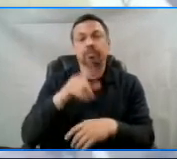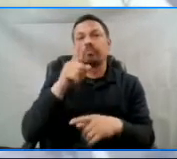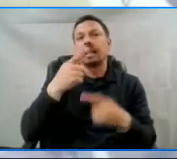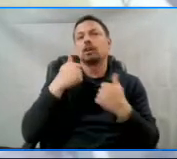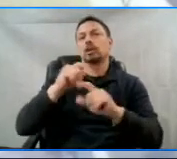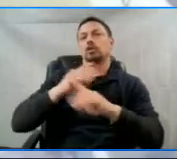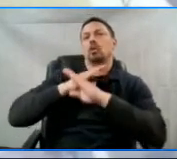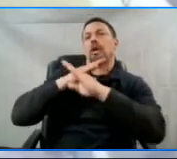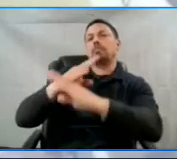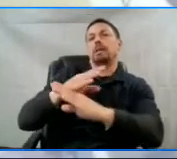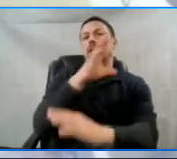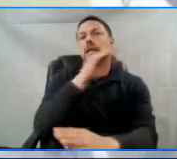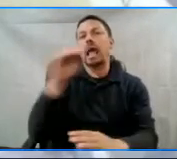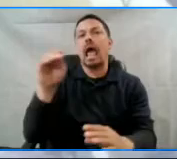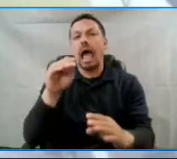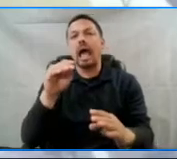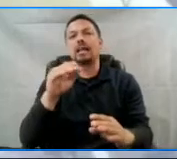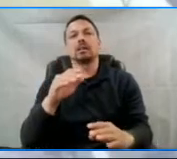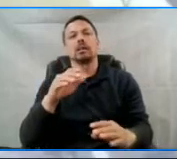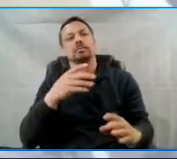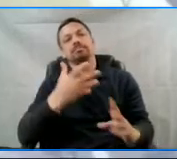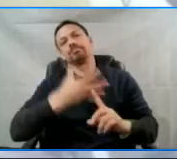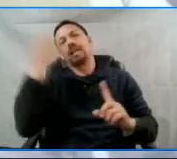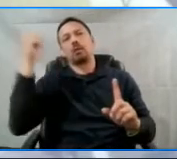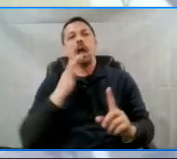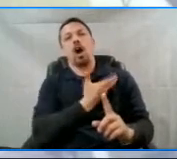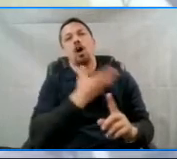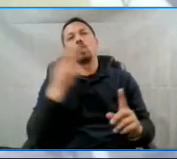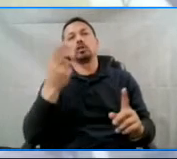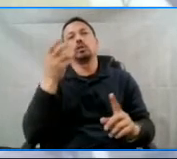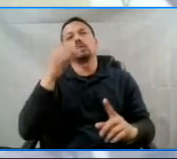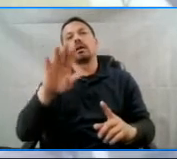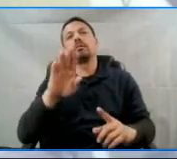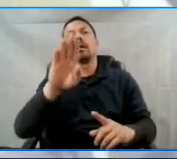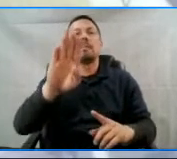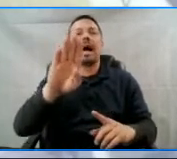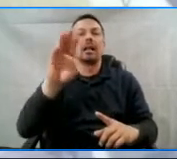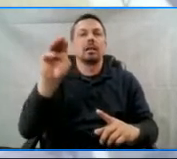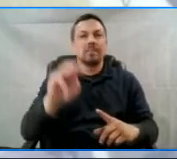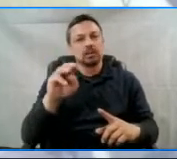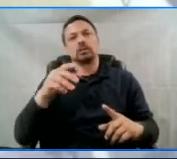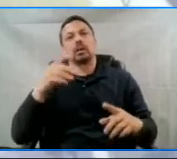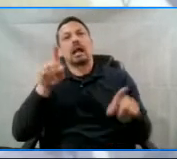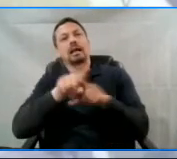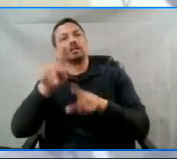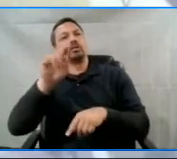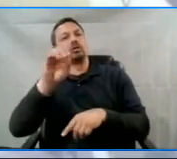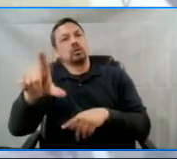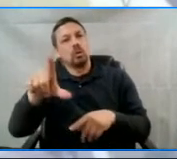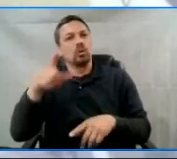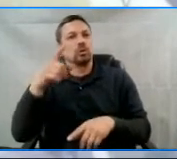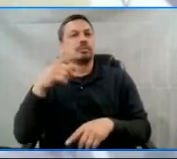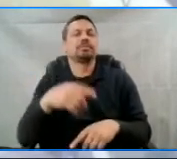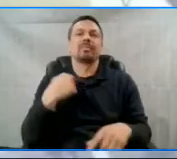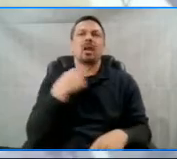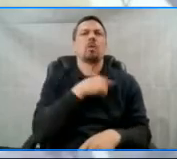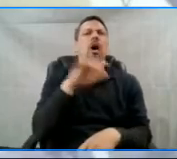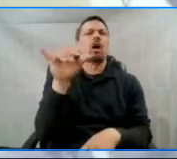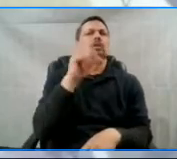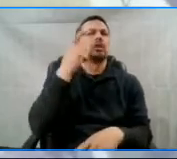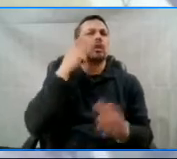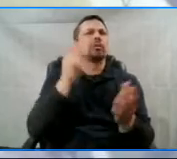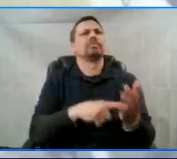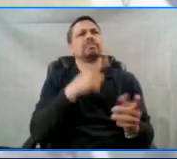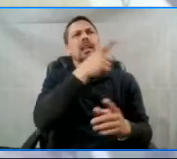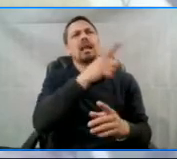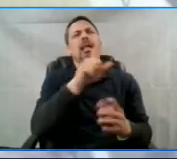even take away our use of the ballot measure as a tool for liberation. We're also witnessing a notable uptick of legal and